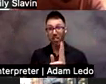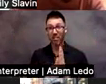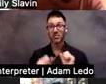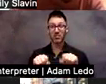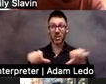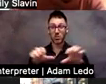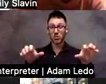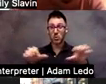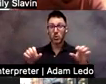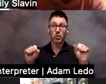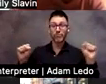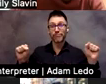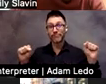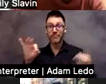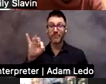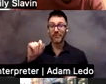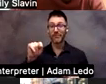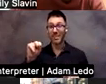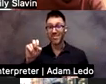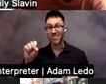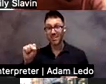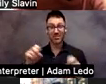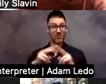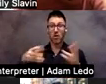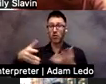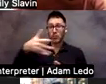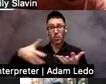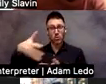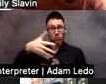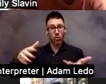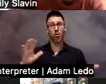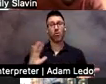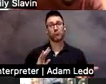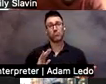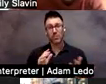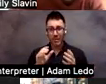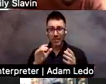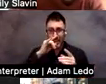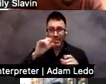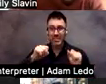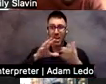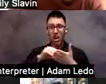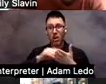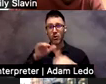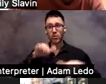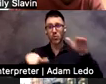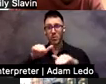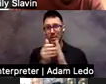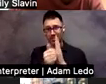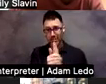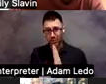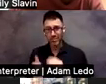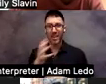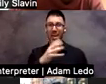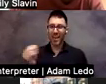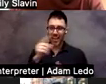very social. Of course, the kids can learn swim skills. And then they also learn self-determination.